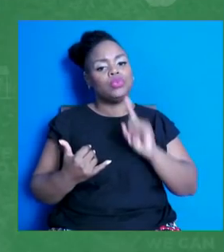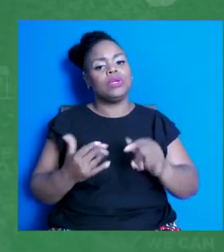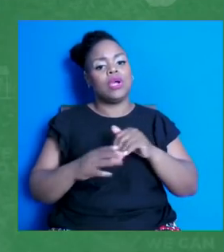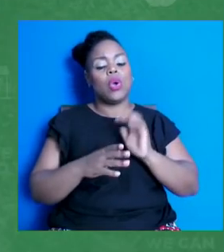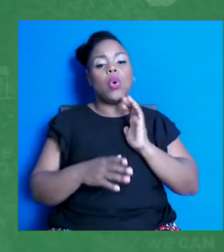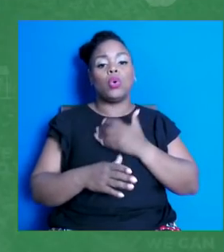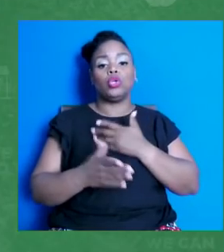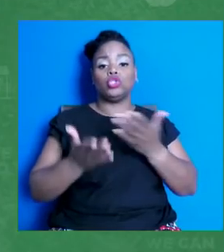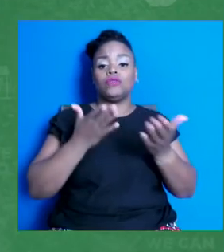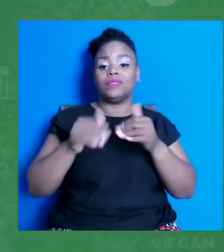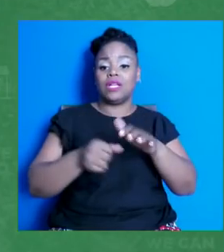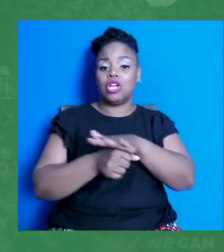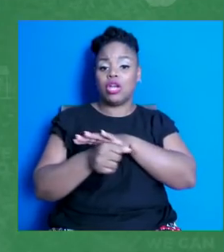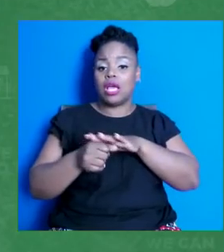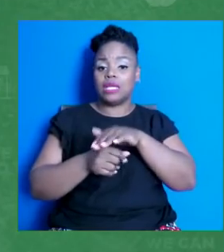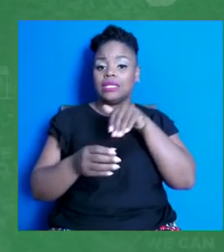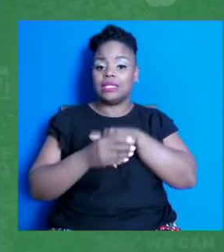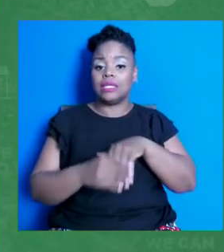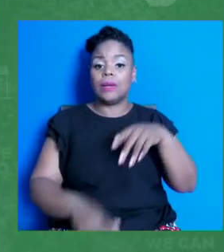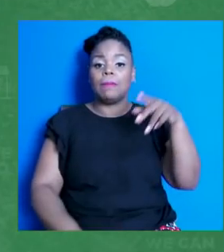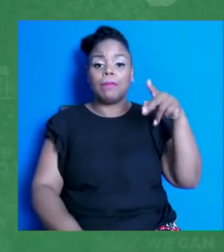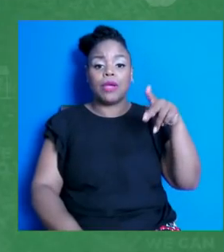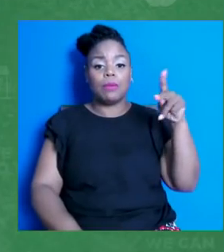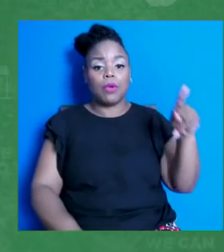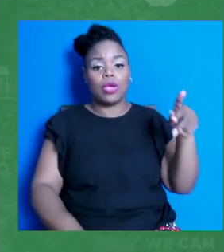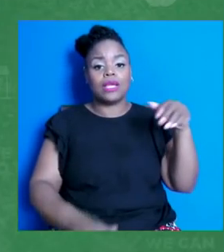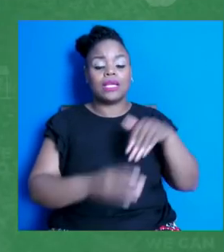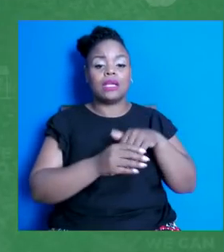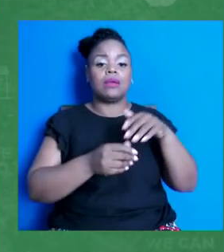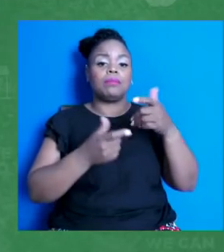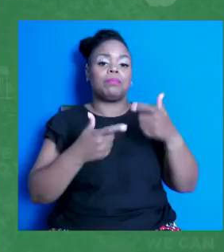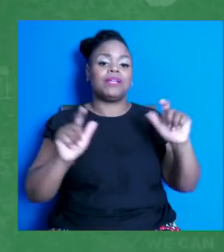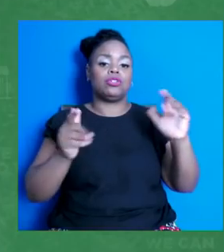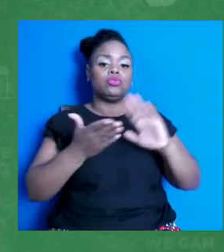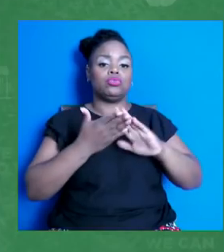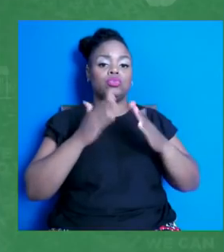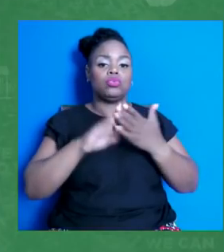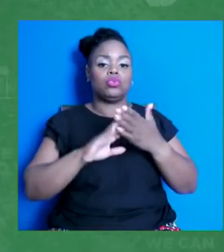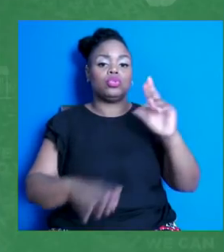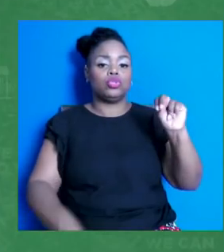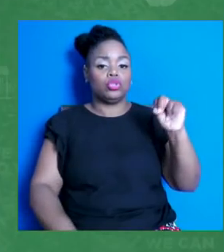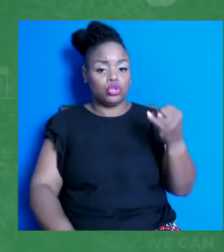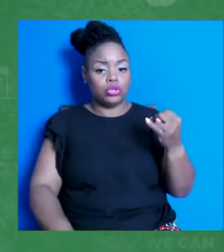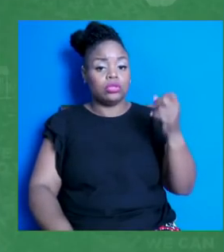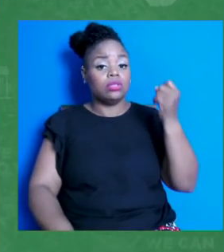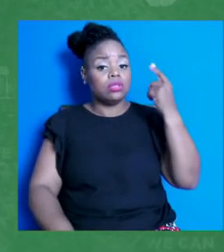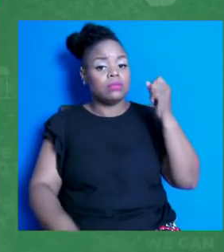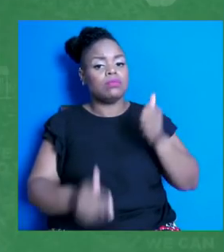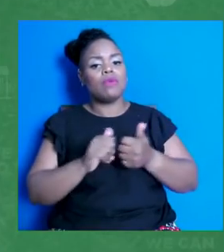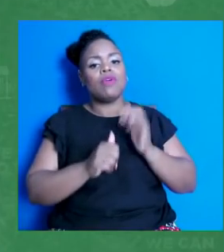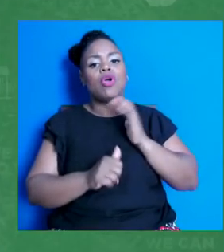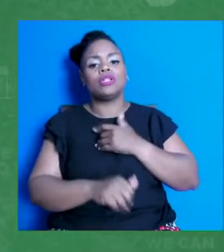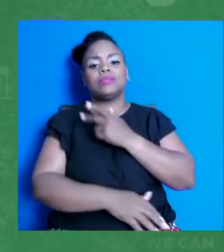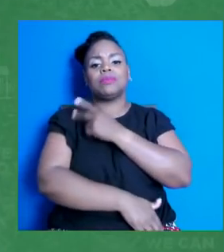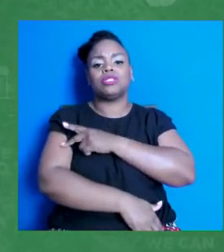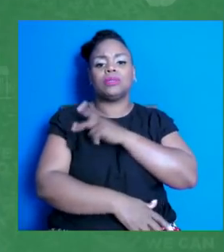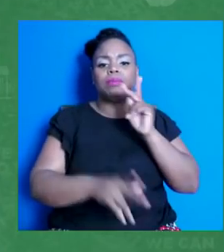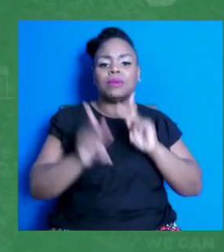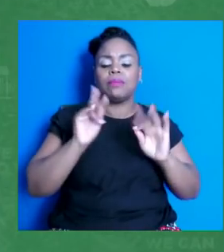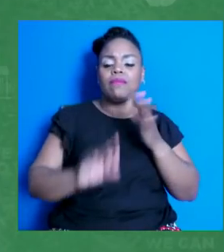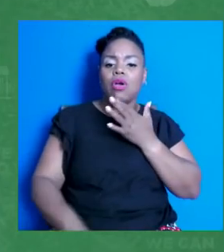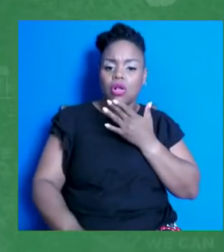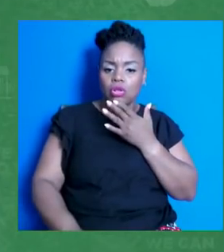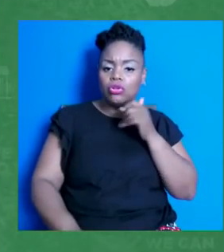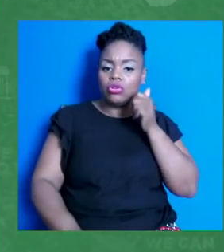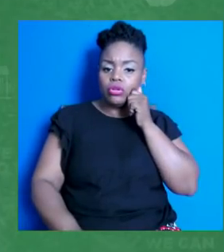of Metropolitan New Jersey, where the overwhelming majority of our patients are people of color. This issue is something that's very deeply personal to me. The